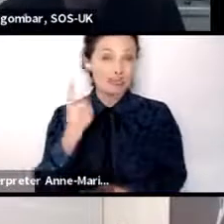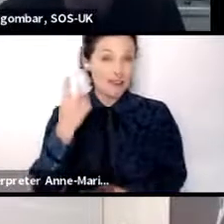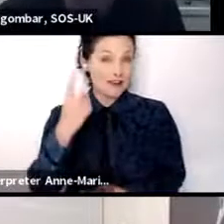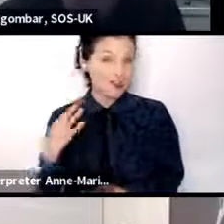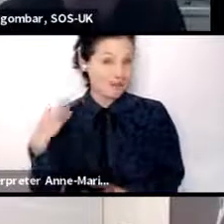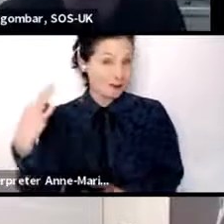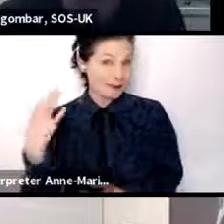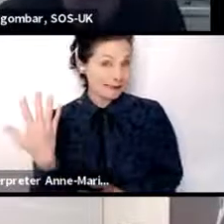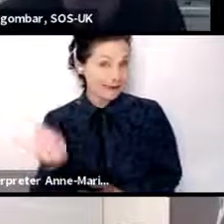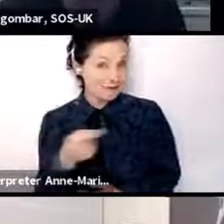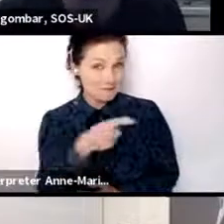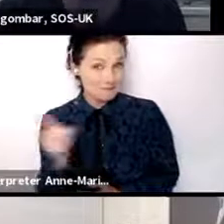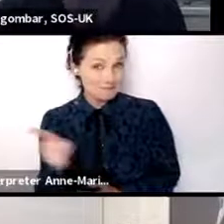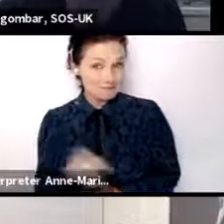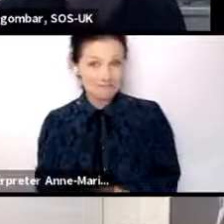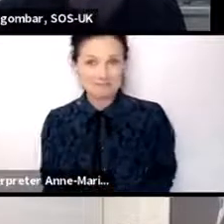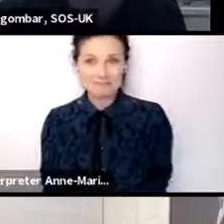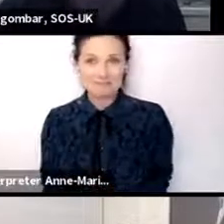our panel?